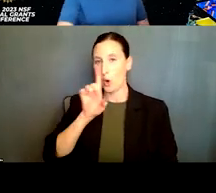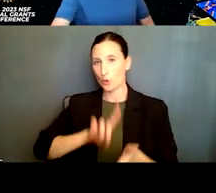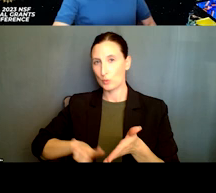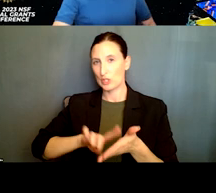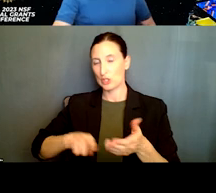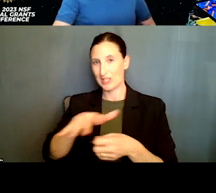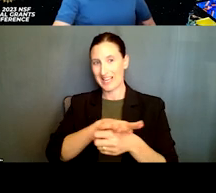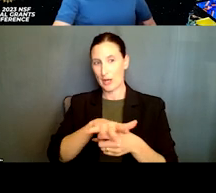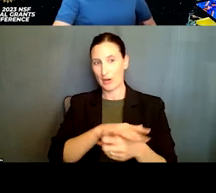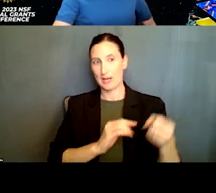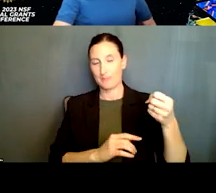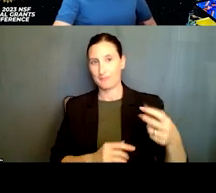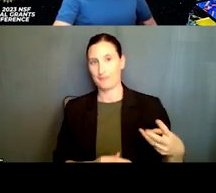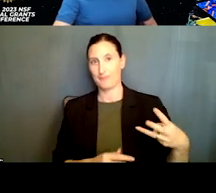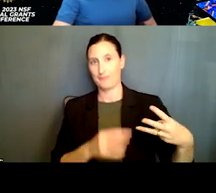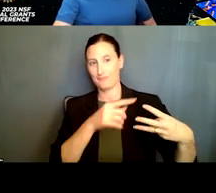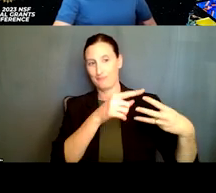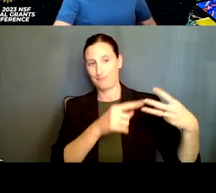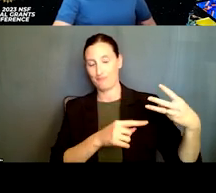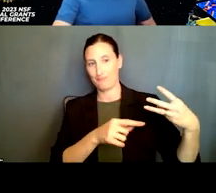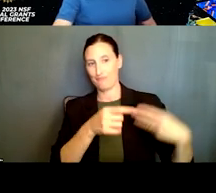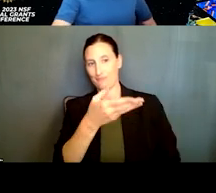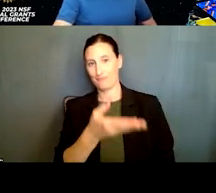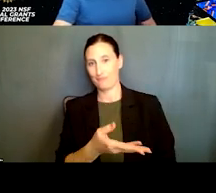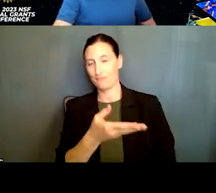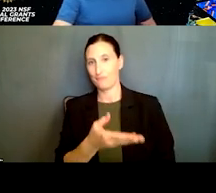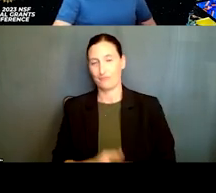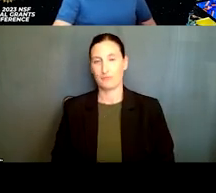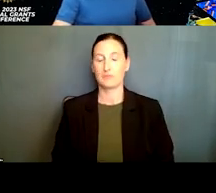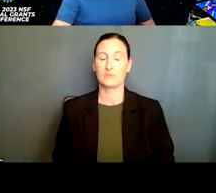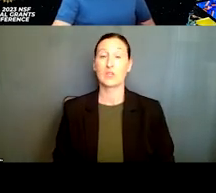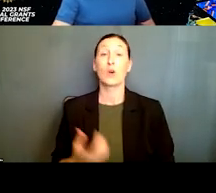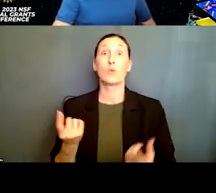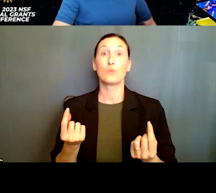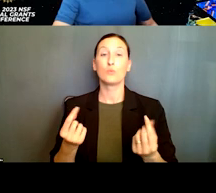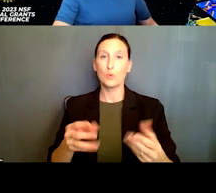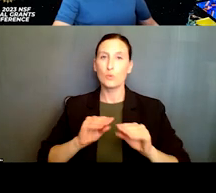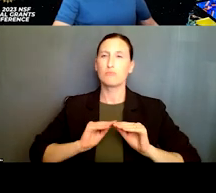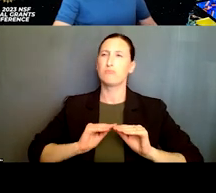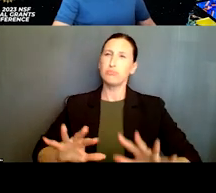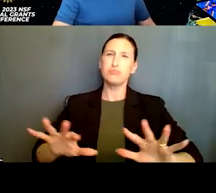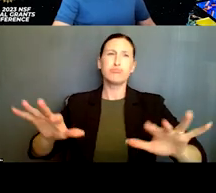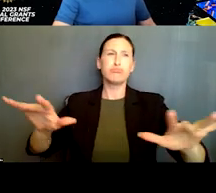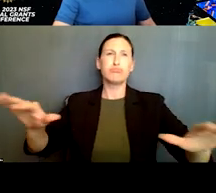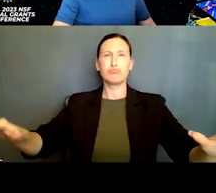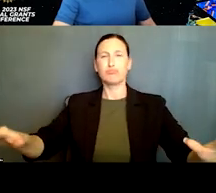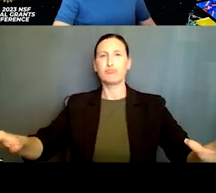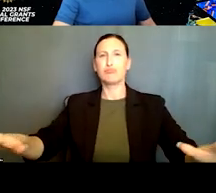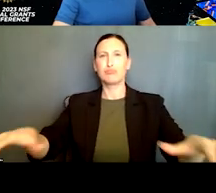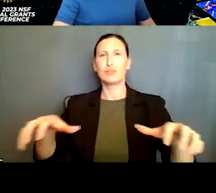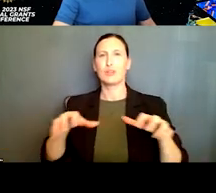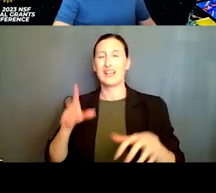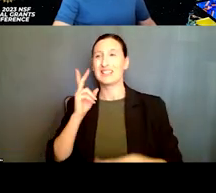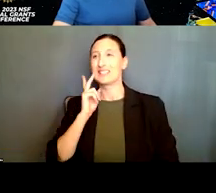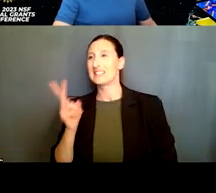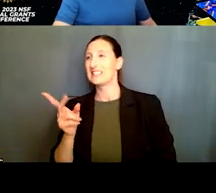So essentially the idea here is to cast a very broad net and let the PIs, the principal investigators, the